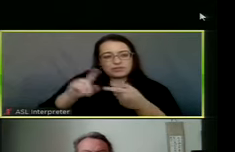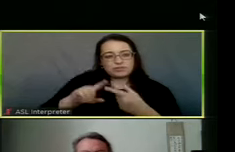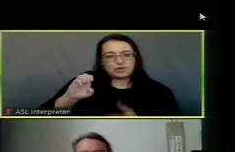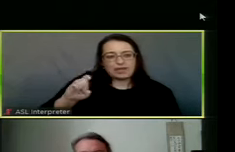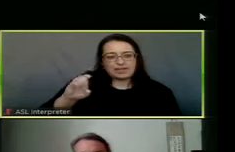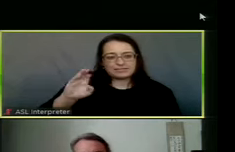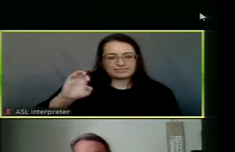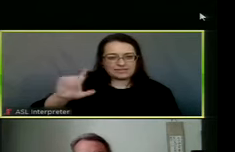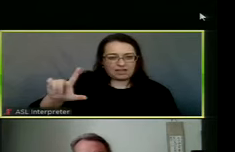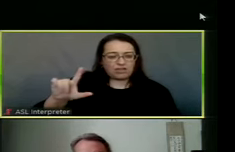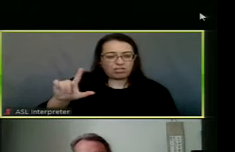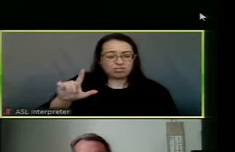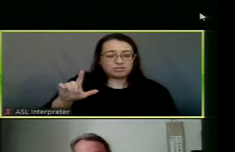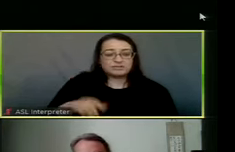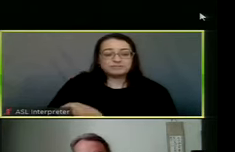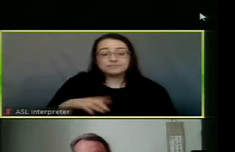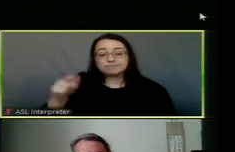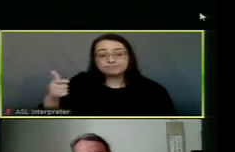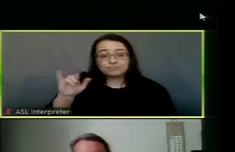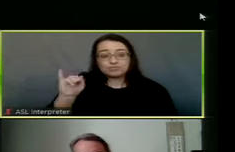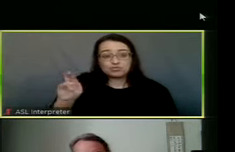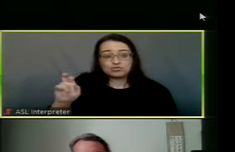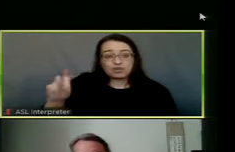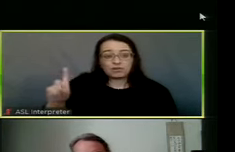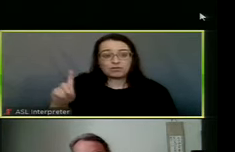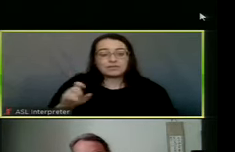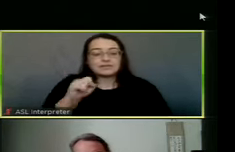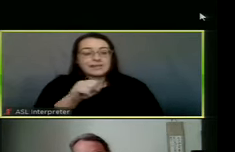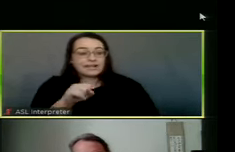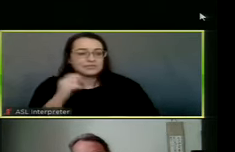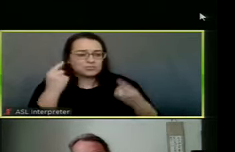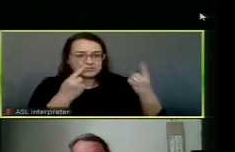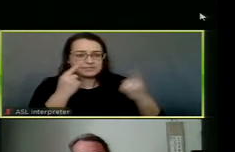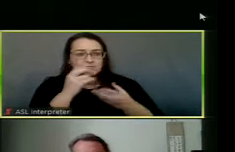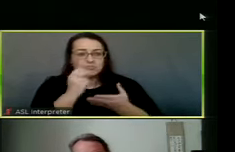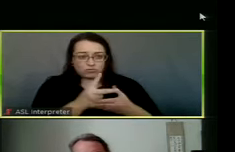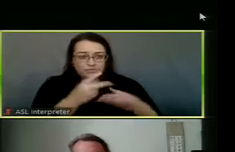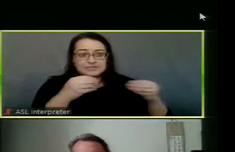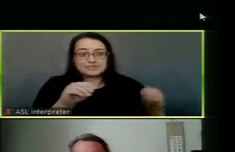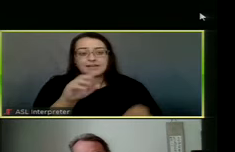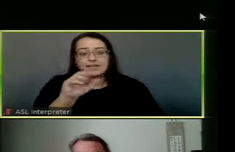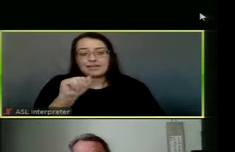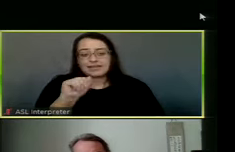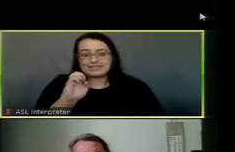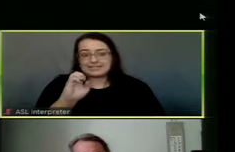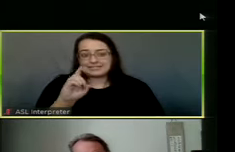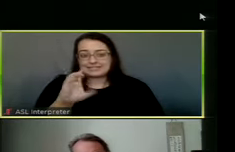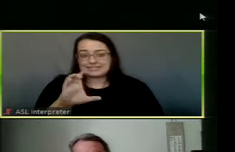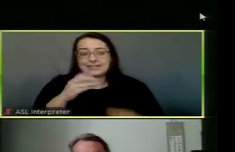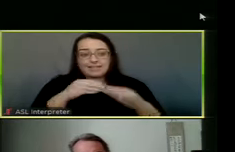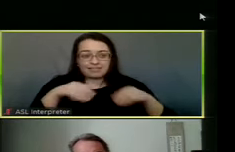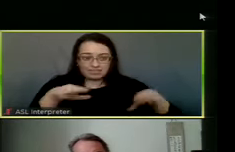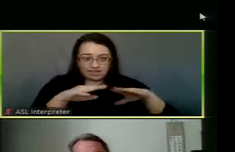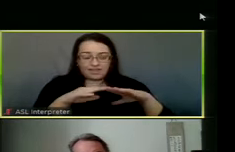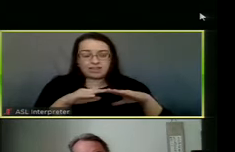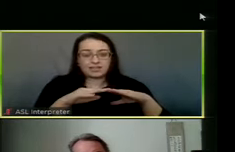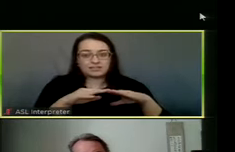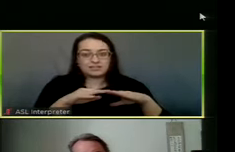Mr. City Manager. Hi, Mayor. Thank you. As you said, this is to consider the approval of sale of AEDC land that's